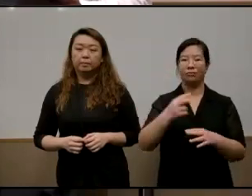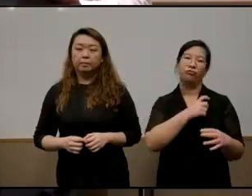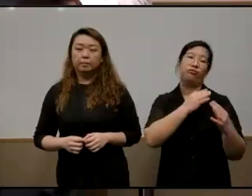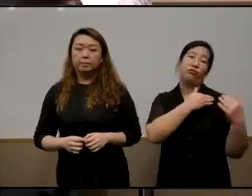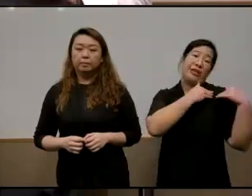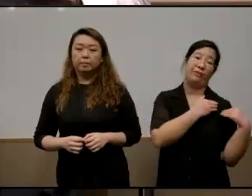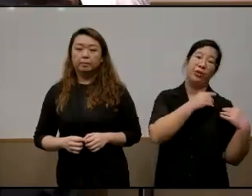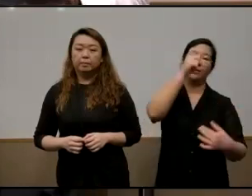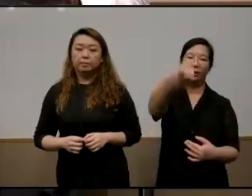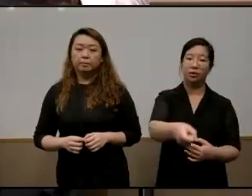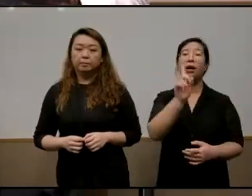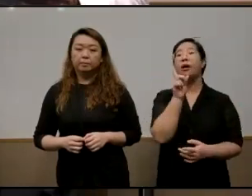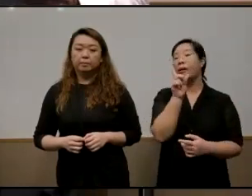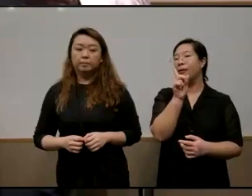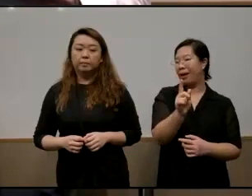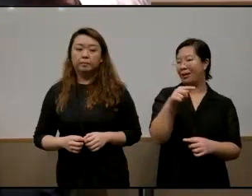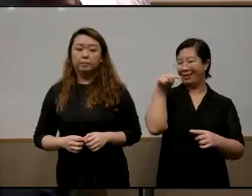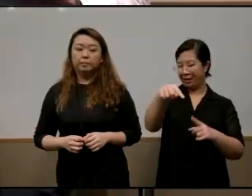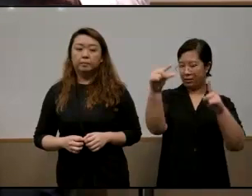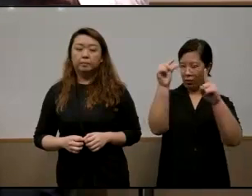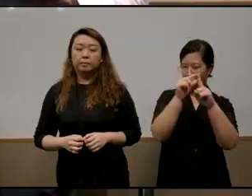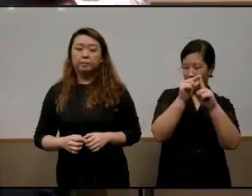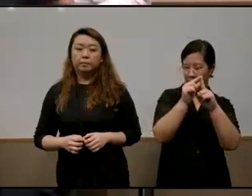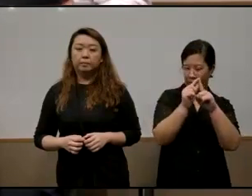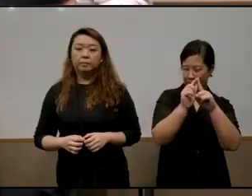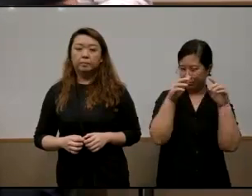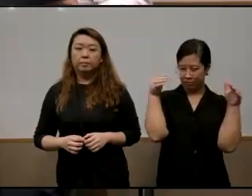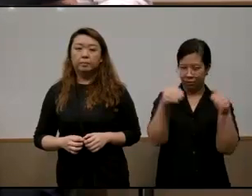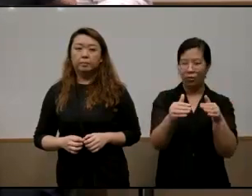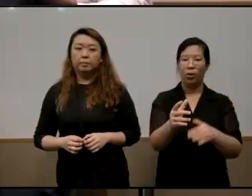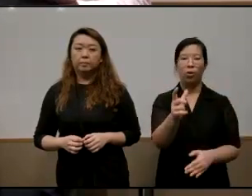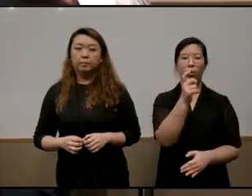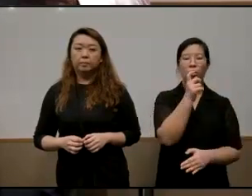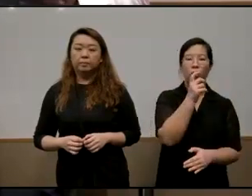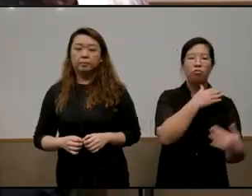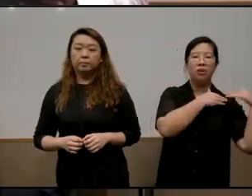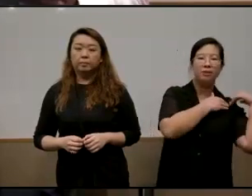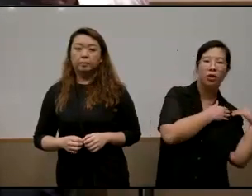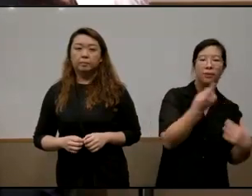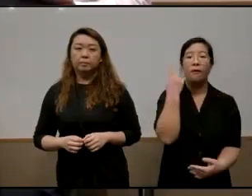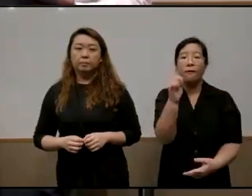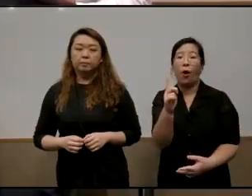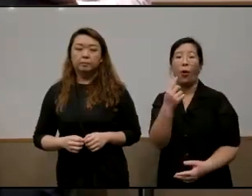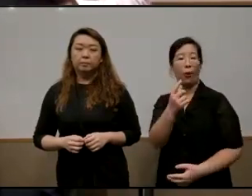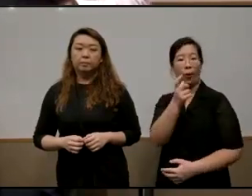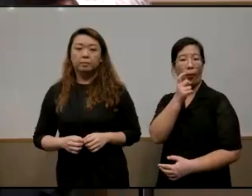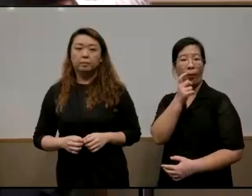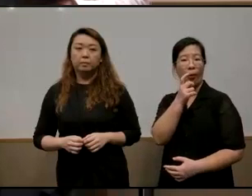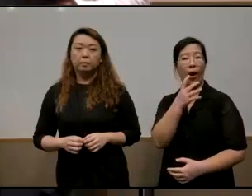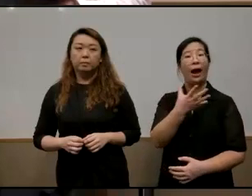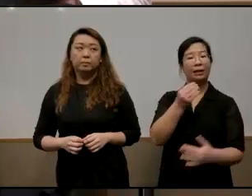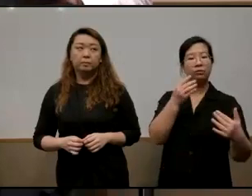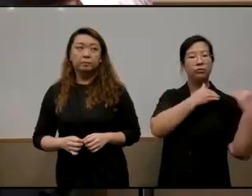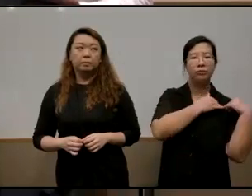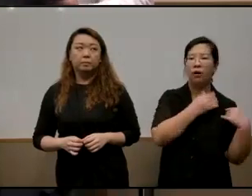word itself begs to question who is responsible for who and responsible for what